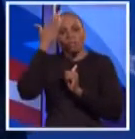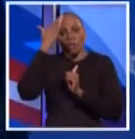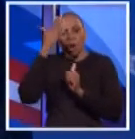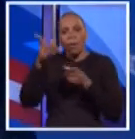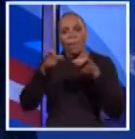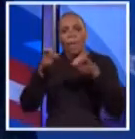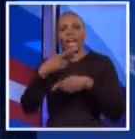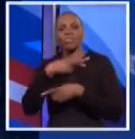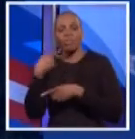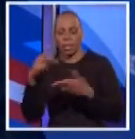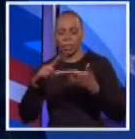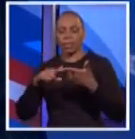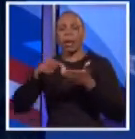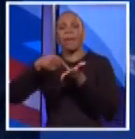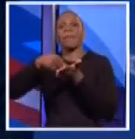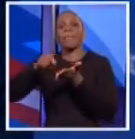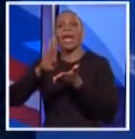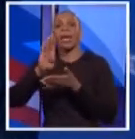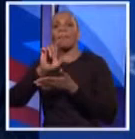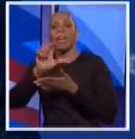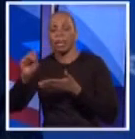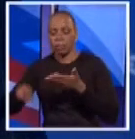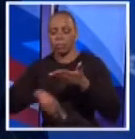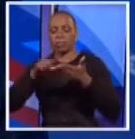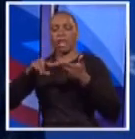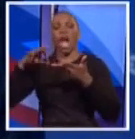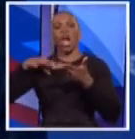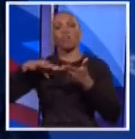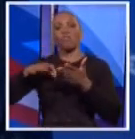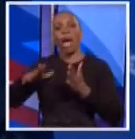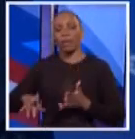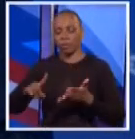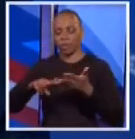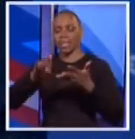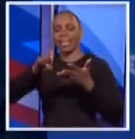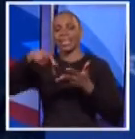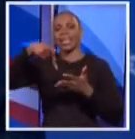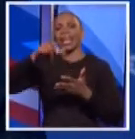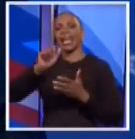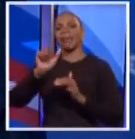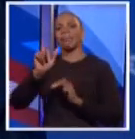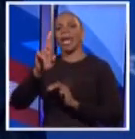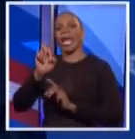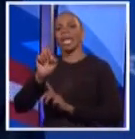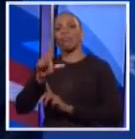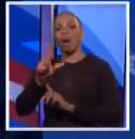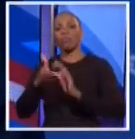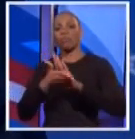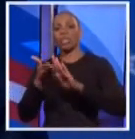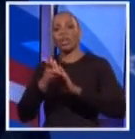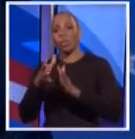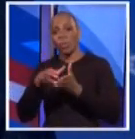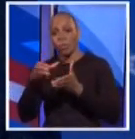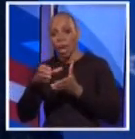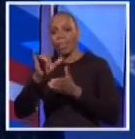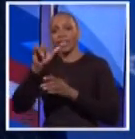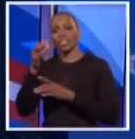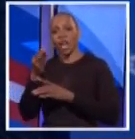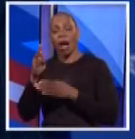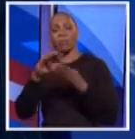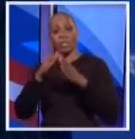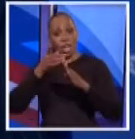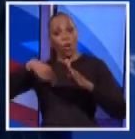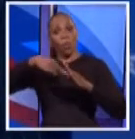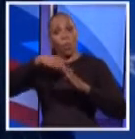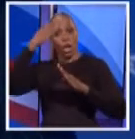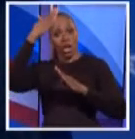knowing how to pay bills, pay creditors, meet a payroll, generate wealth and jobs in the city is something we've proven we know how to do. The consequence